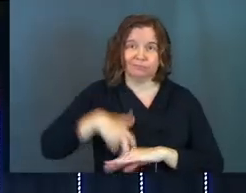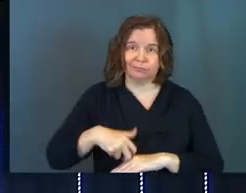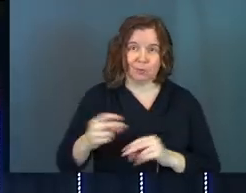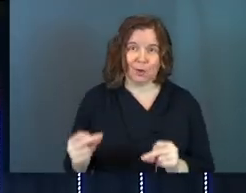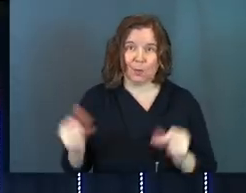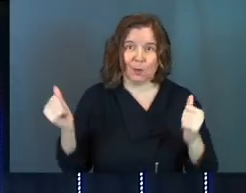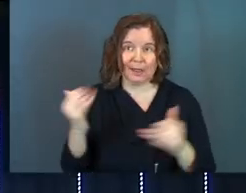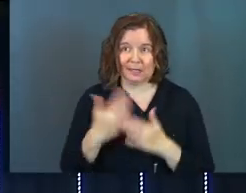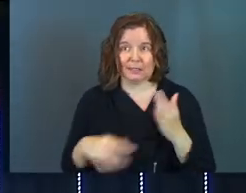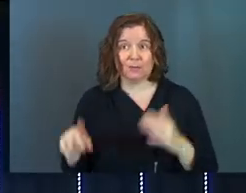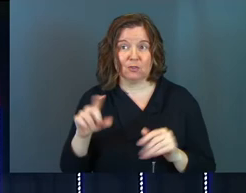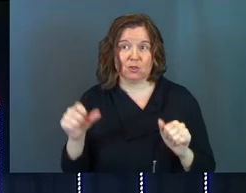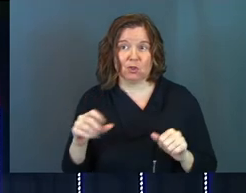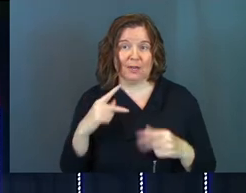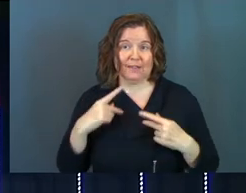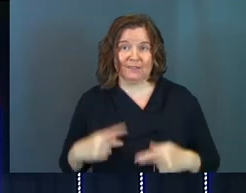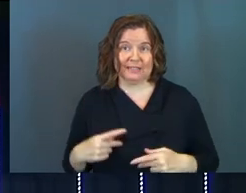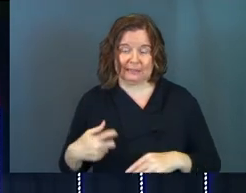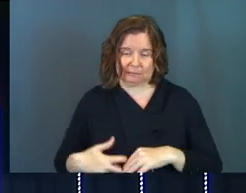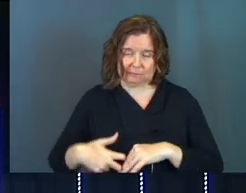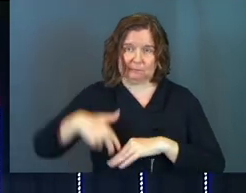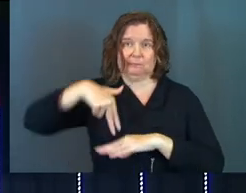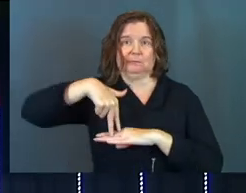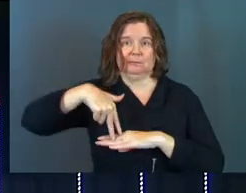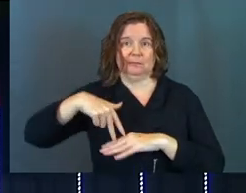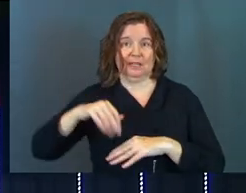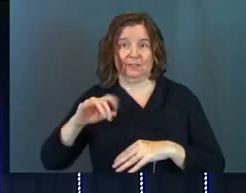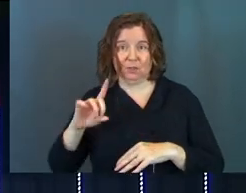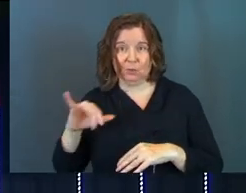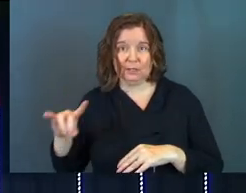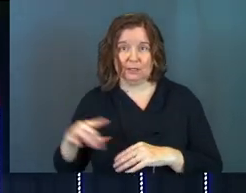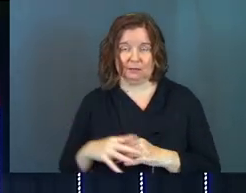knees right away like some of you couldn't physically get back up if you did